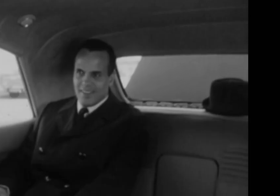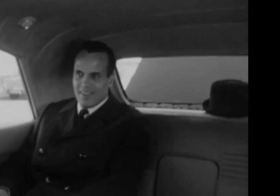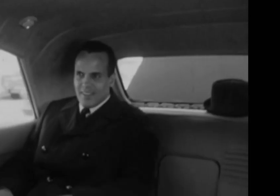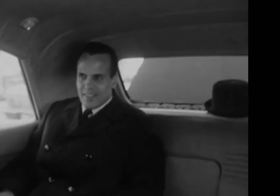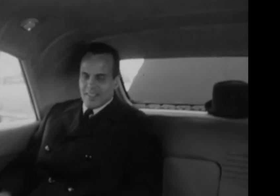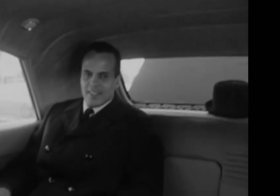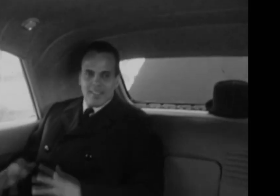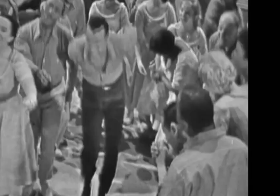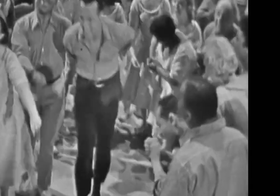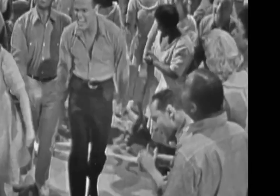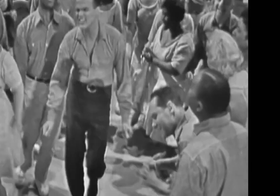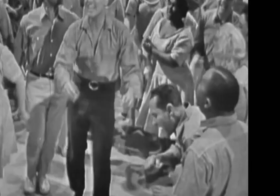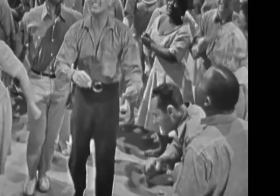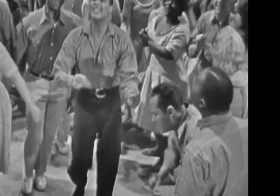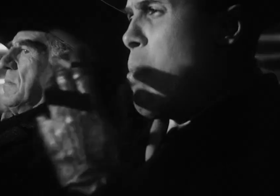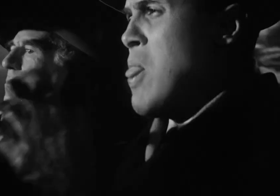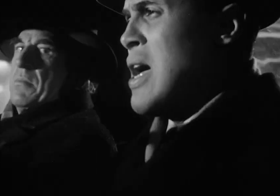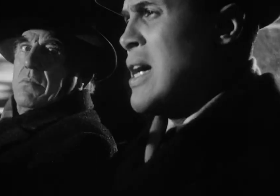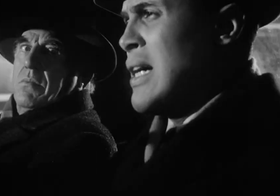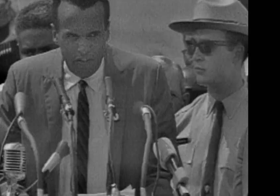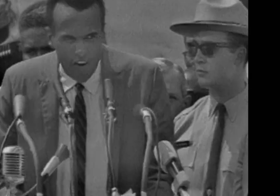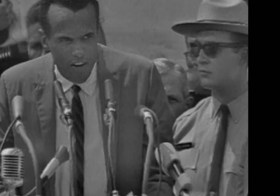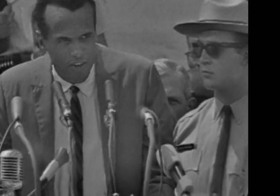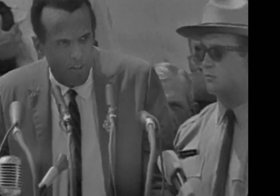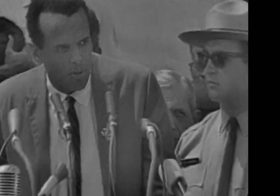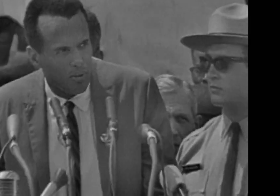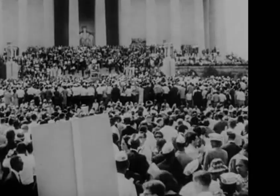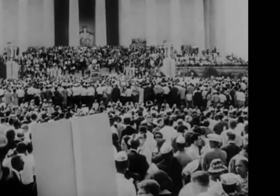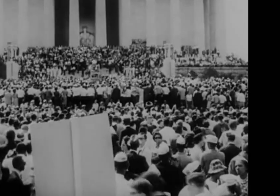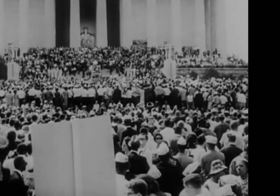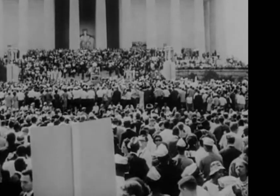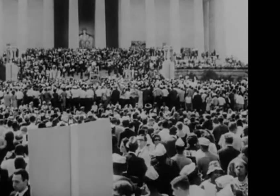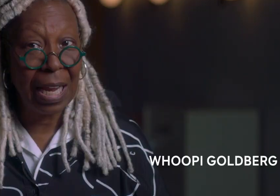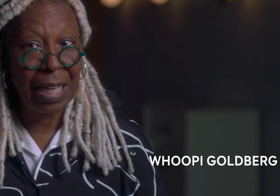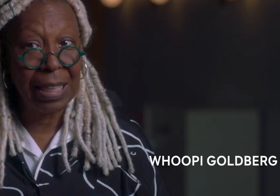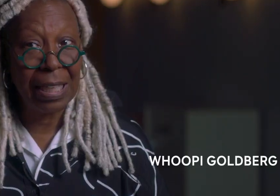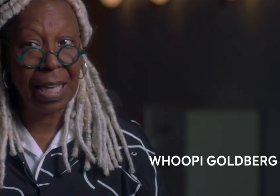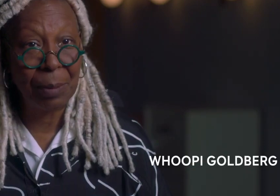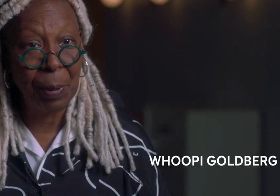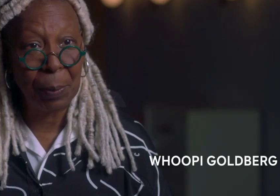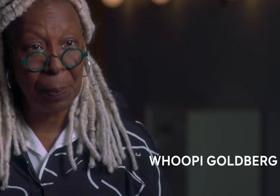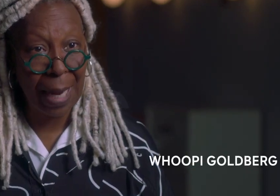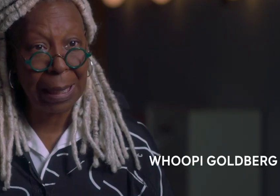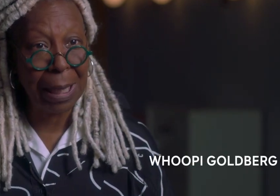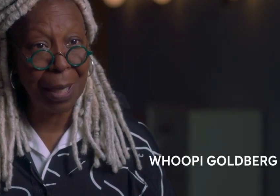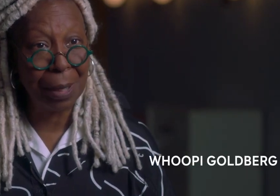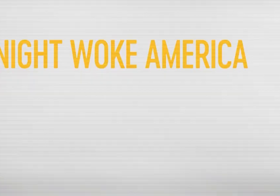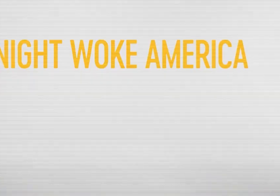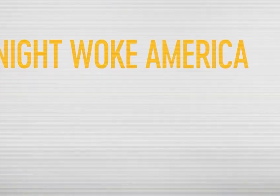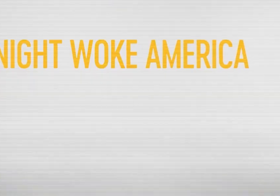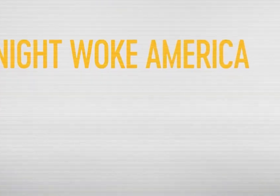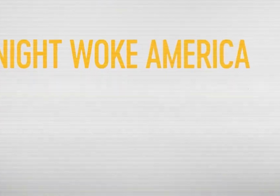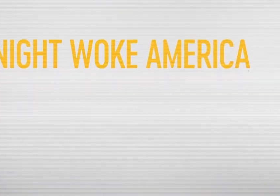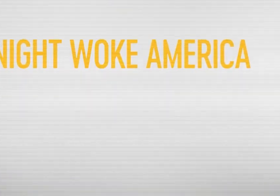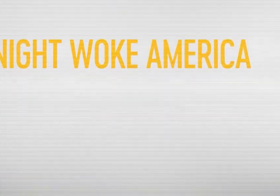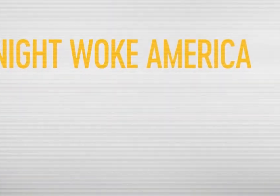to Harry Belafondi. Singer, actor, activist. Harry had an agenda and he had the people to back it up.